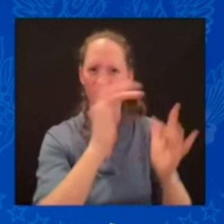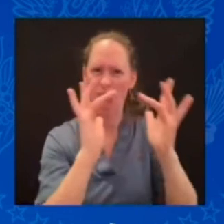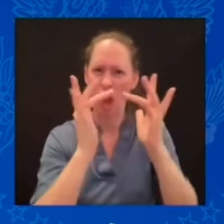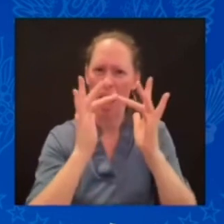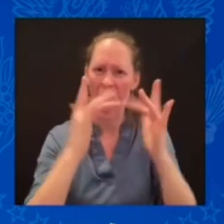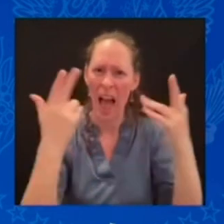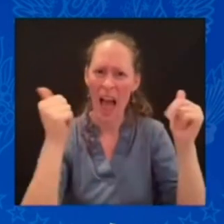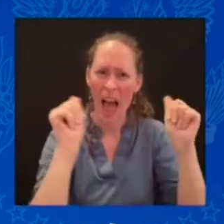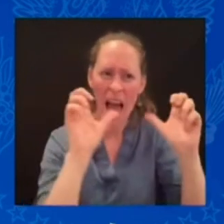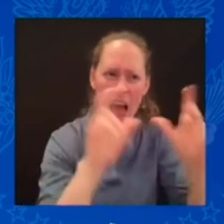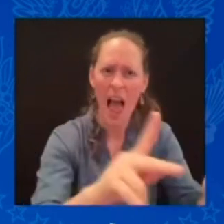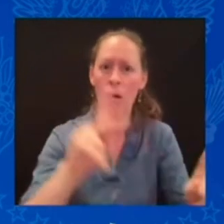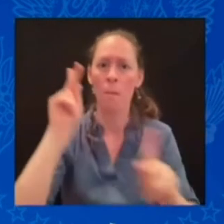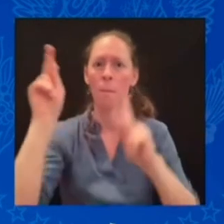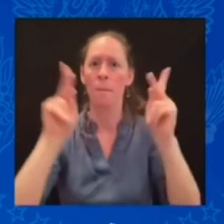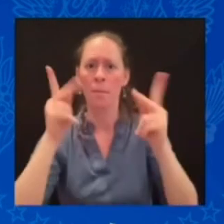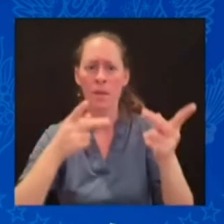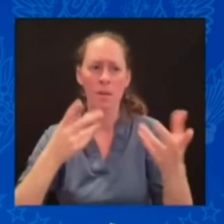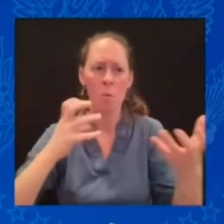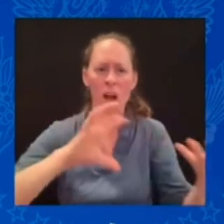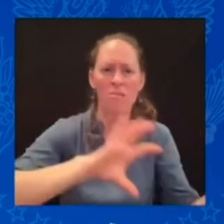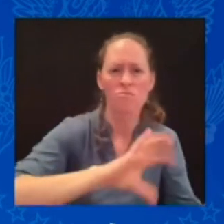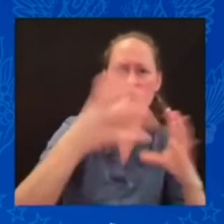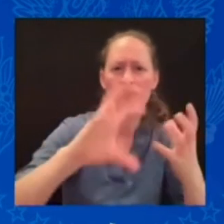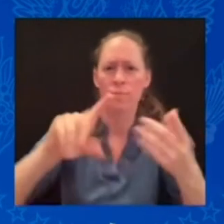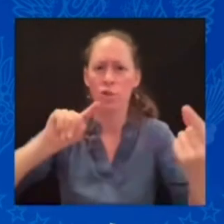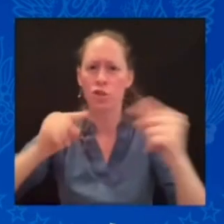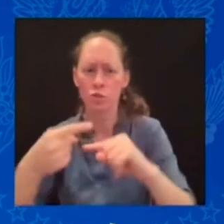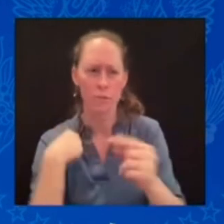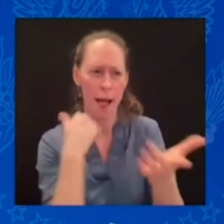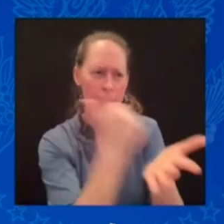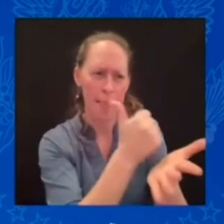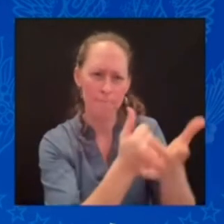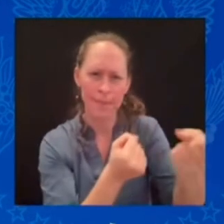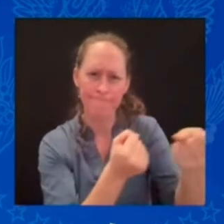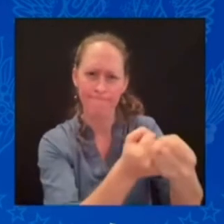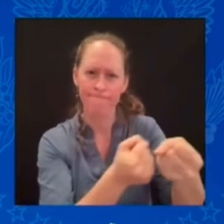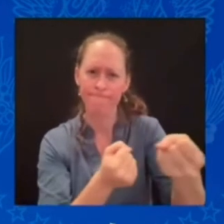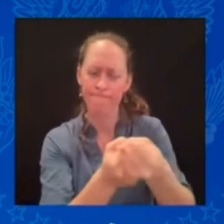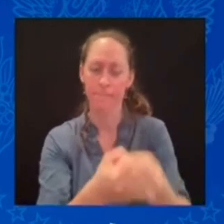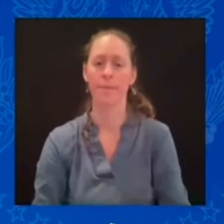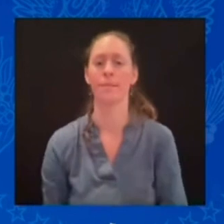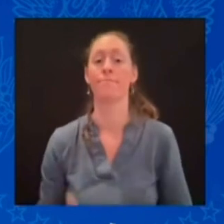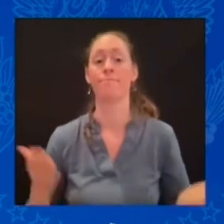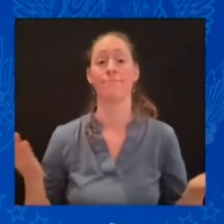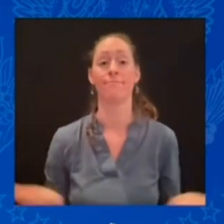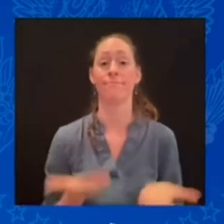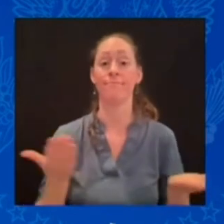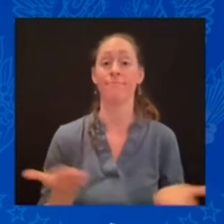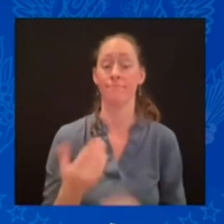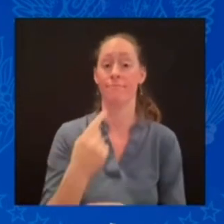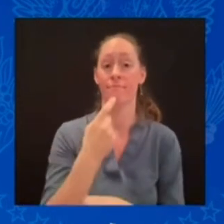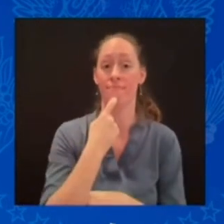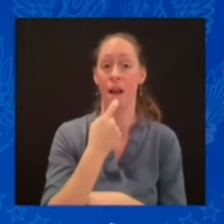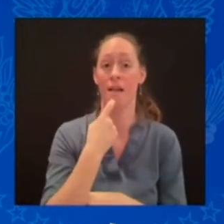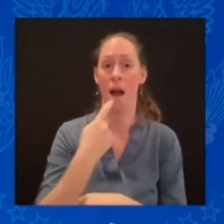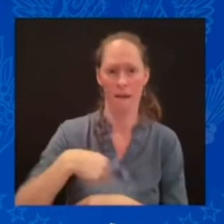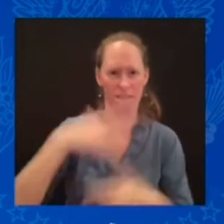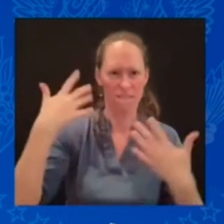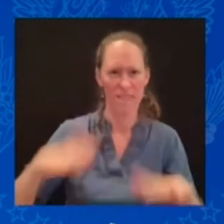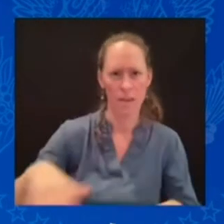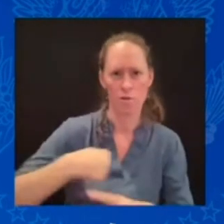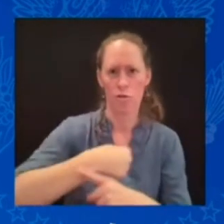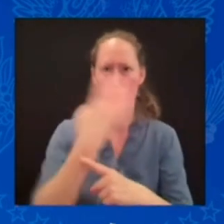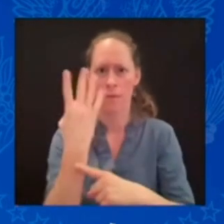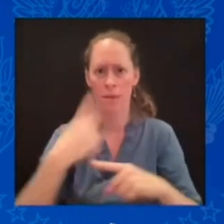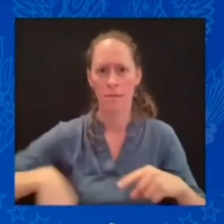Summit, we reaffirmed our commitment to stand together, power to power a clean energy transition, to preserve regional